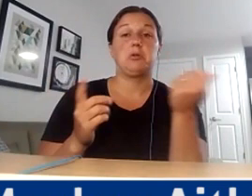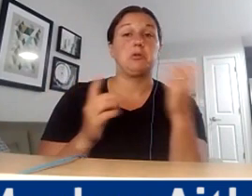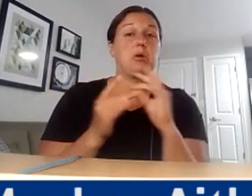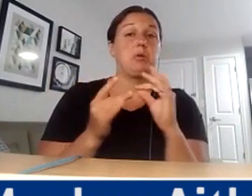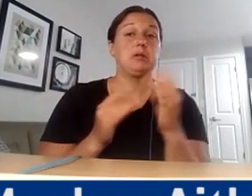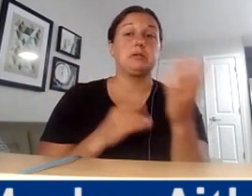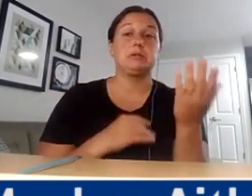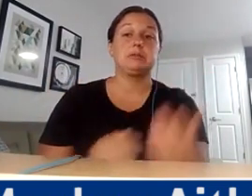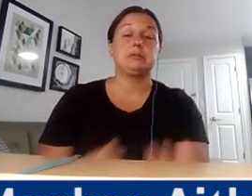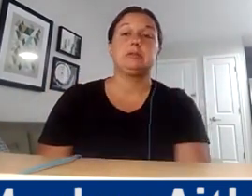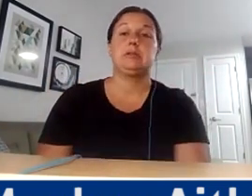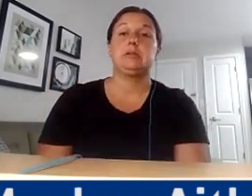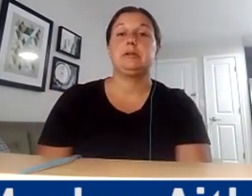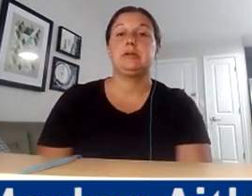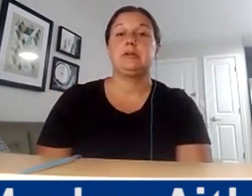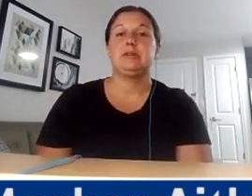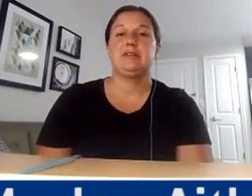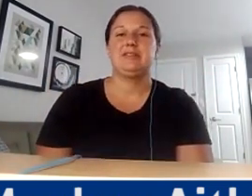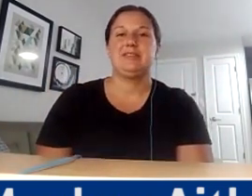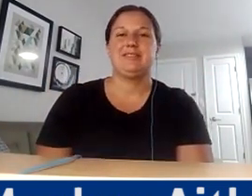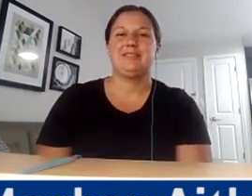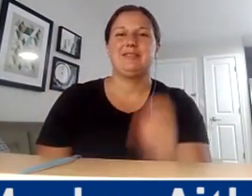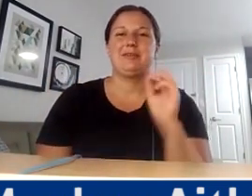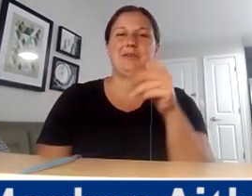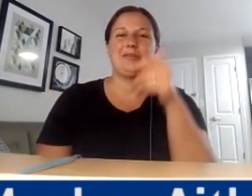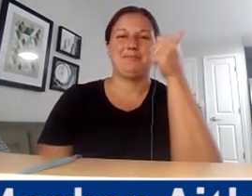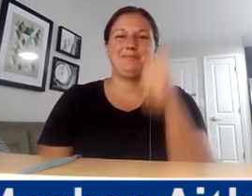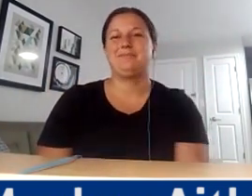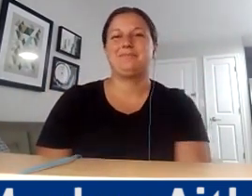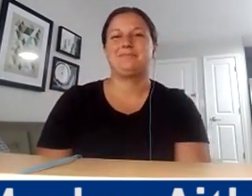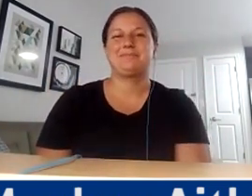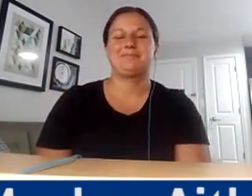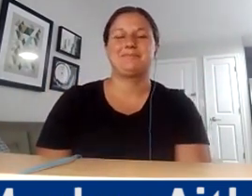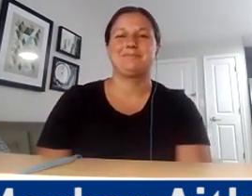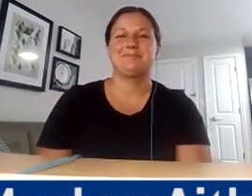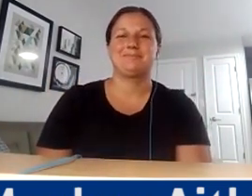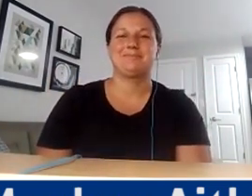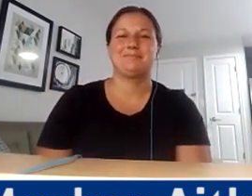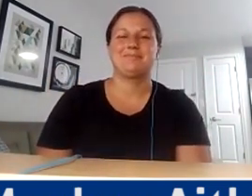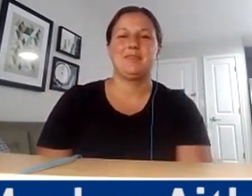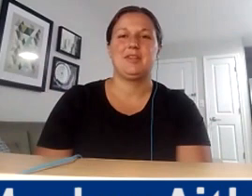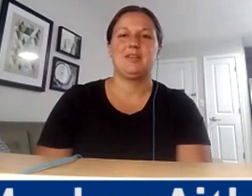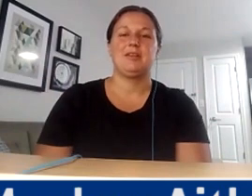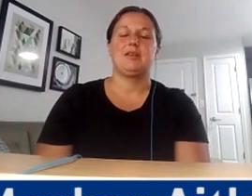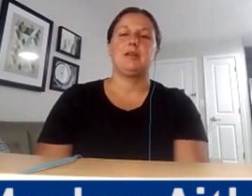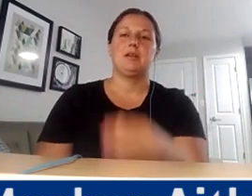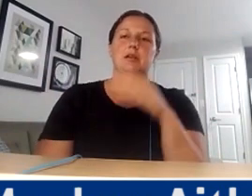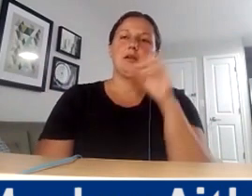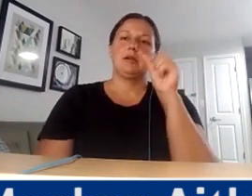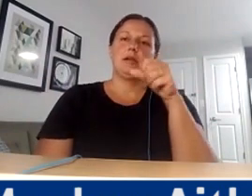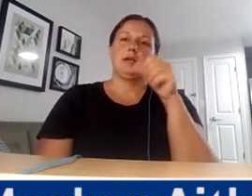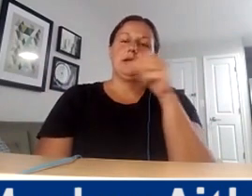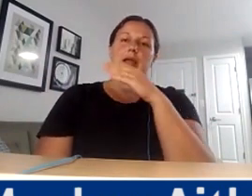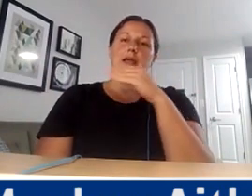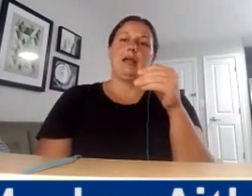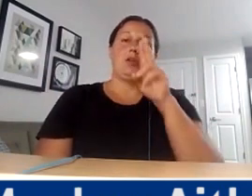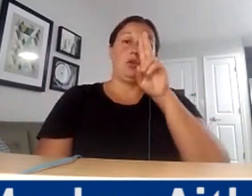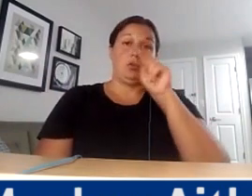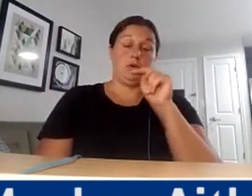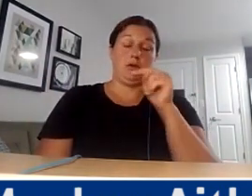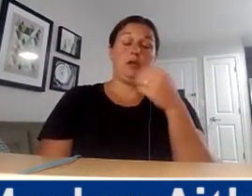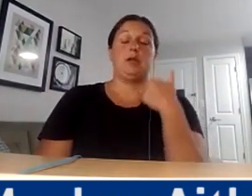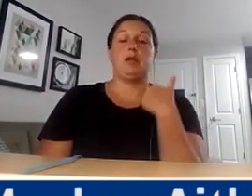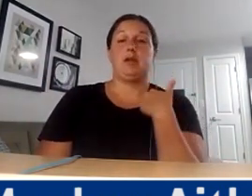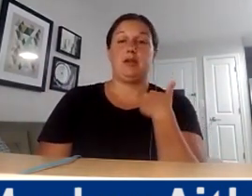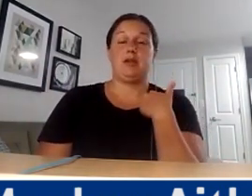reach out to each of you individually, check out the websites kind of thing? Okay. Yeah, mean, the United Nations has, you know, all kinds